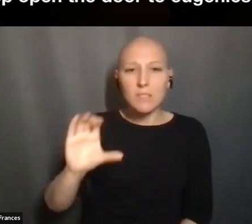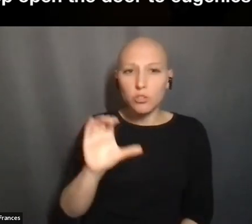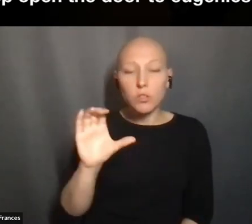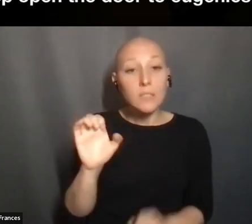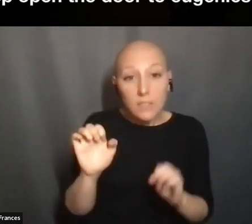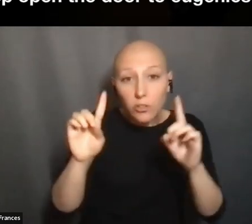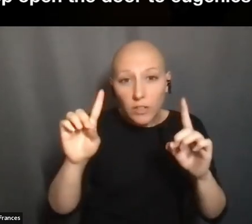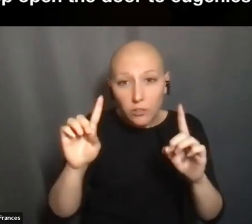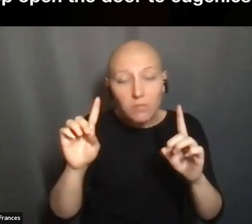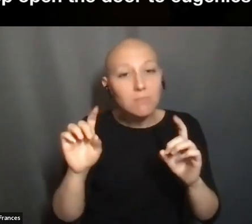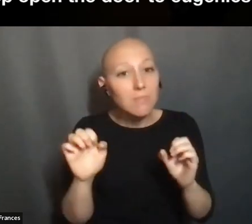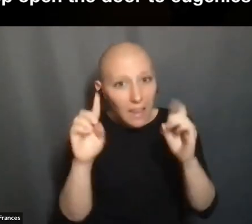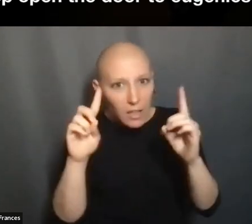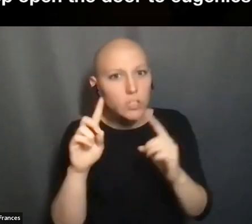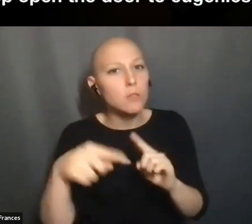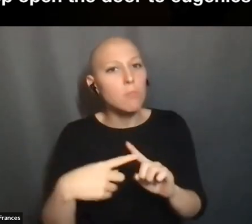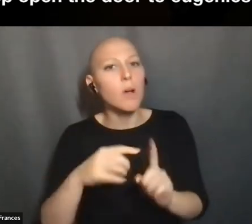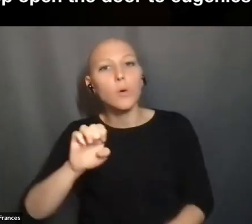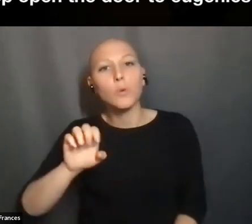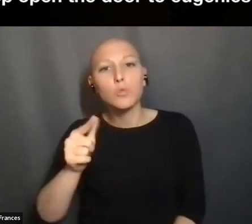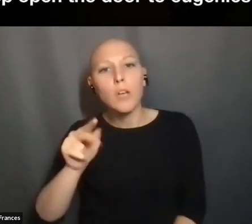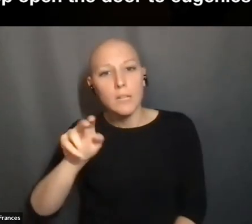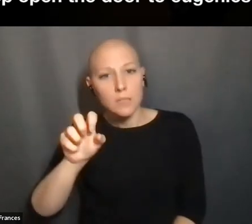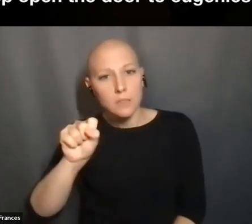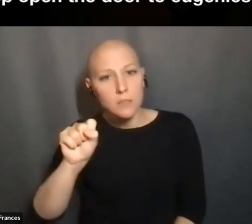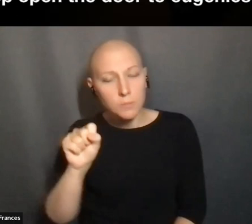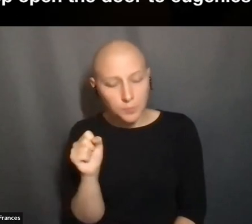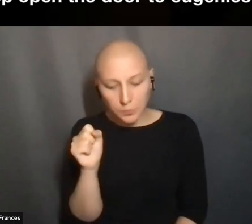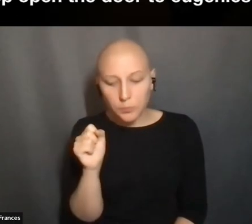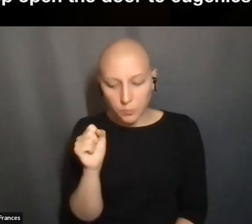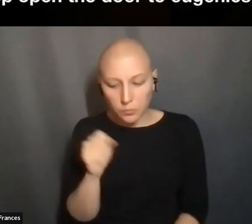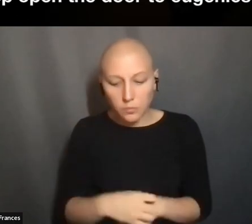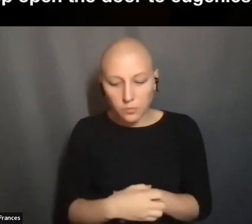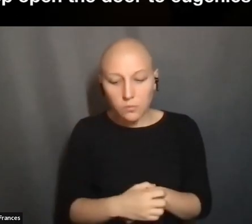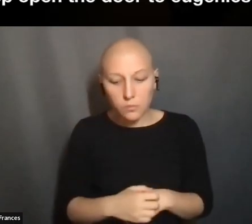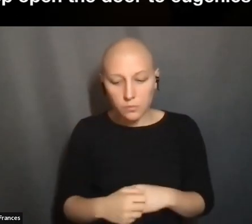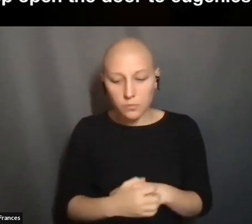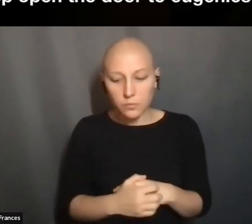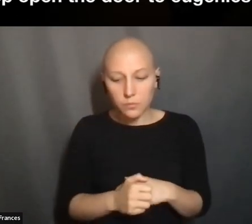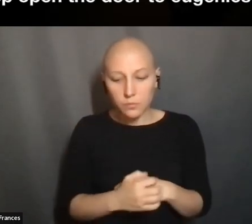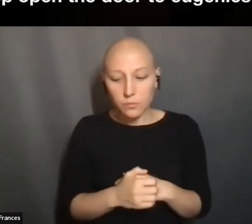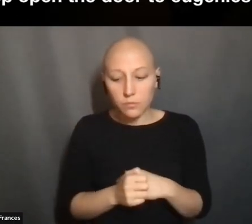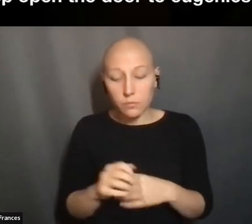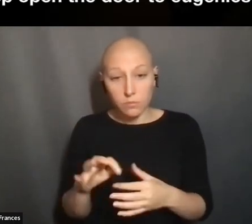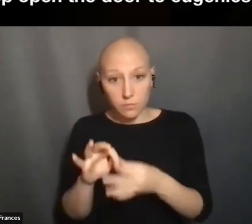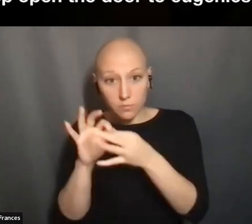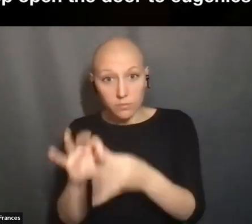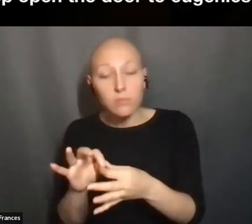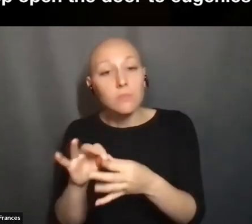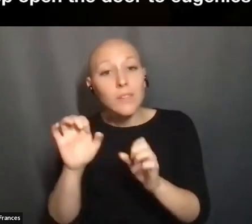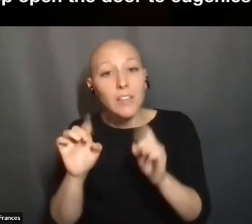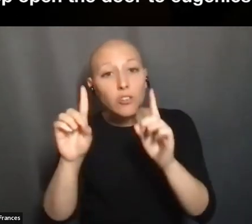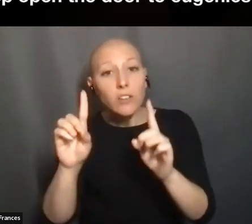ABOUT EUGENICS. AND IN THIS SENSE, EUGENICS INFILTRATED POPULAR CULTURE